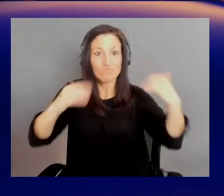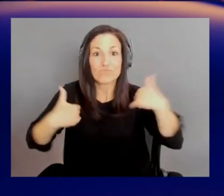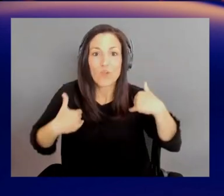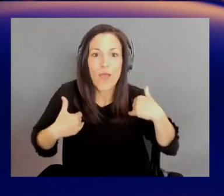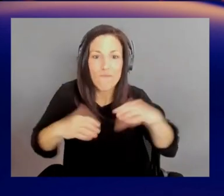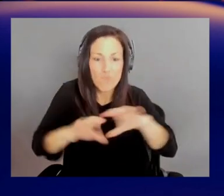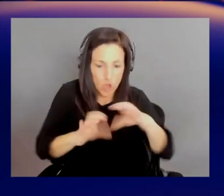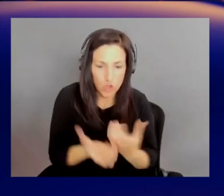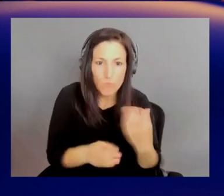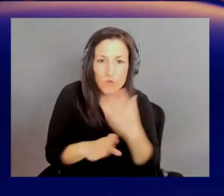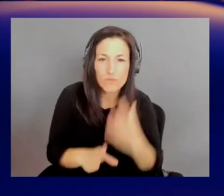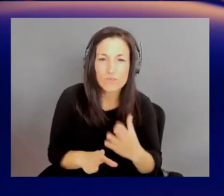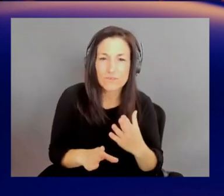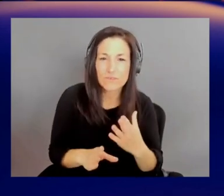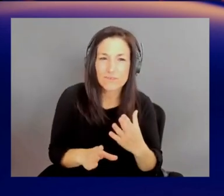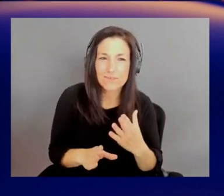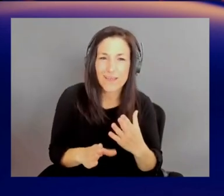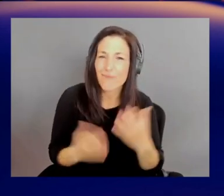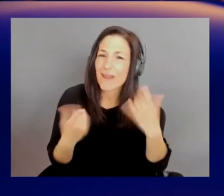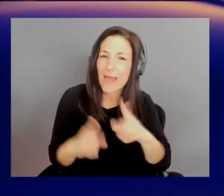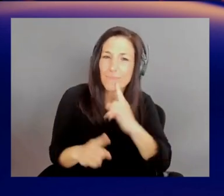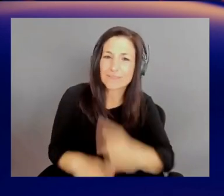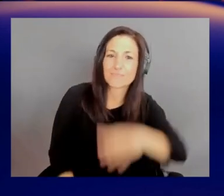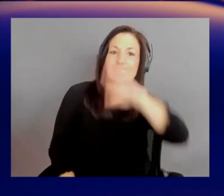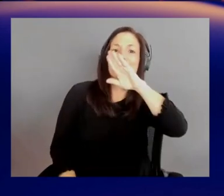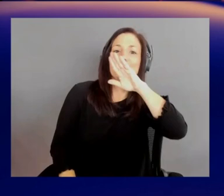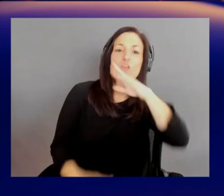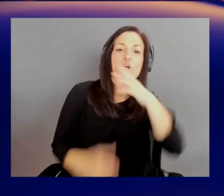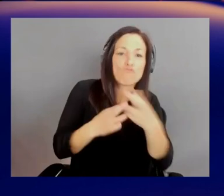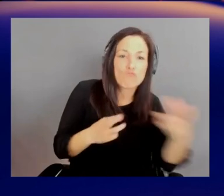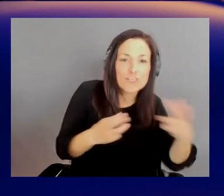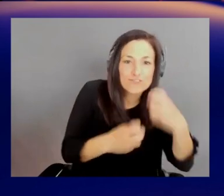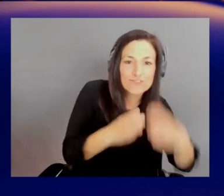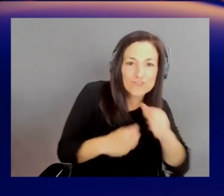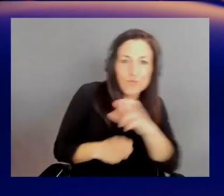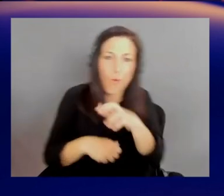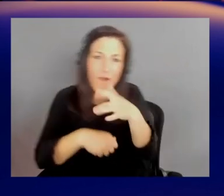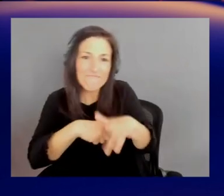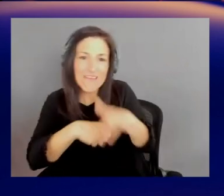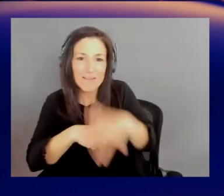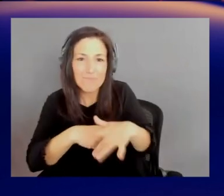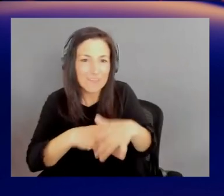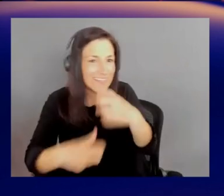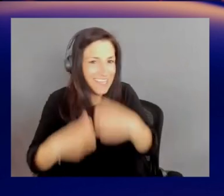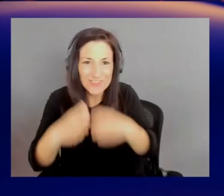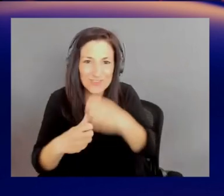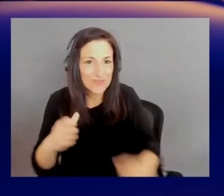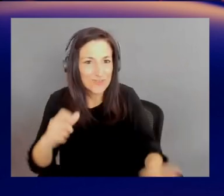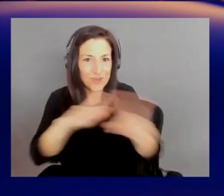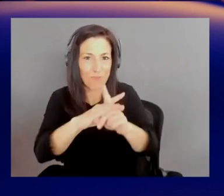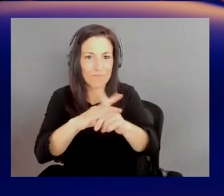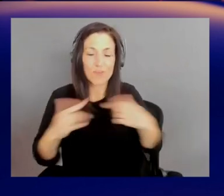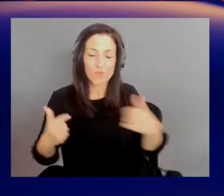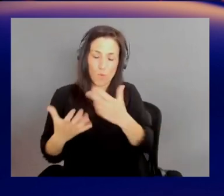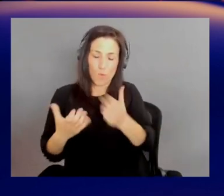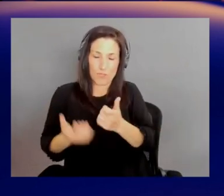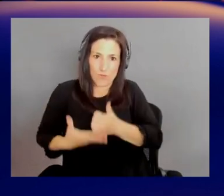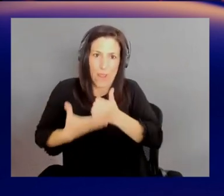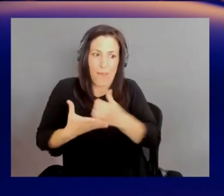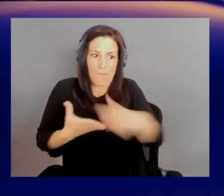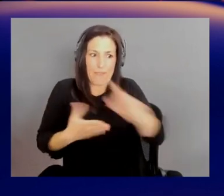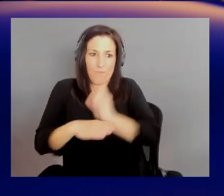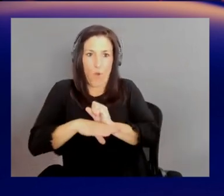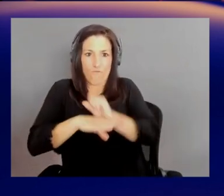like a resource issue. Yeah. Or an availability issue. So that's what we want to help these population health initiatives kind of overcome at the start.